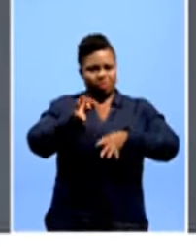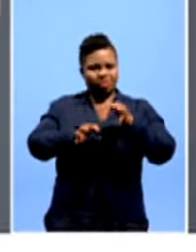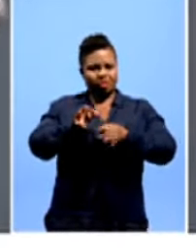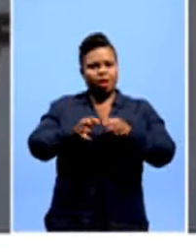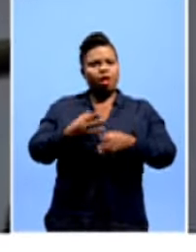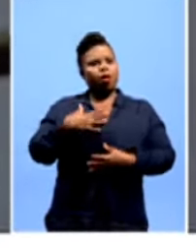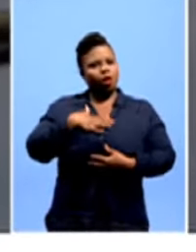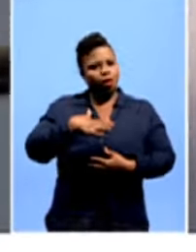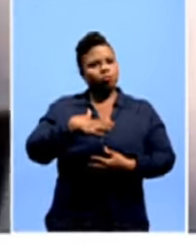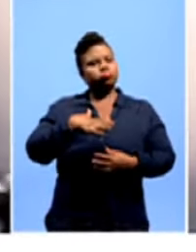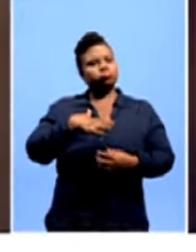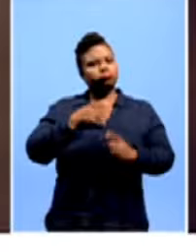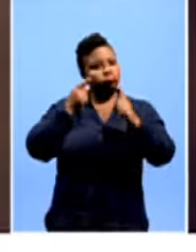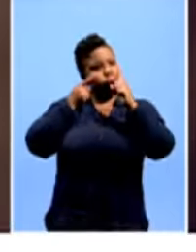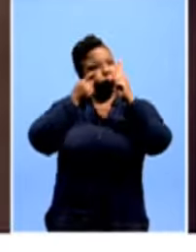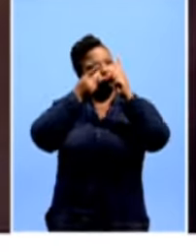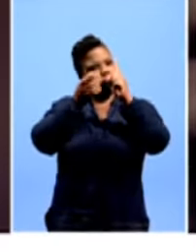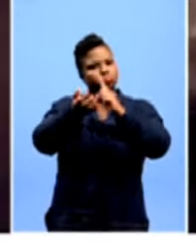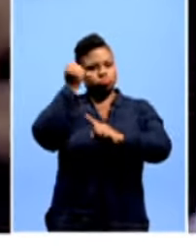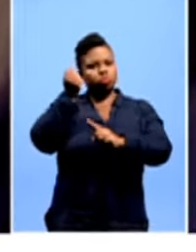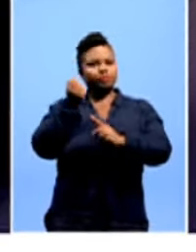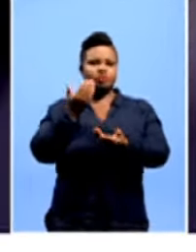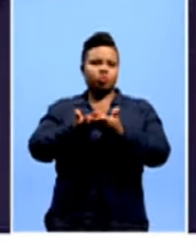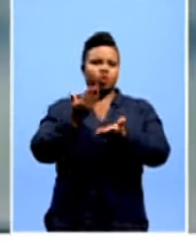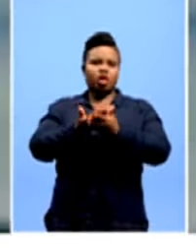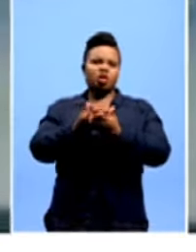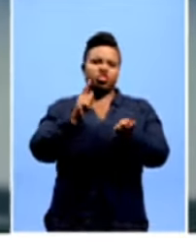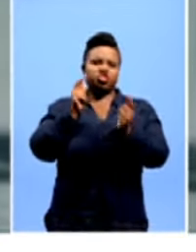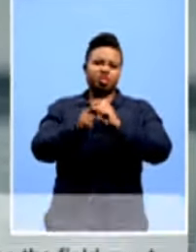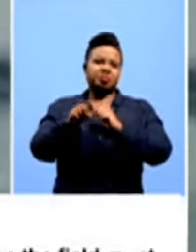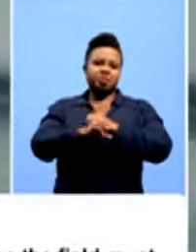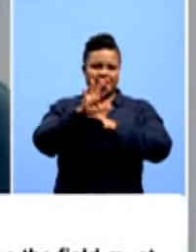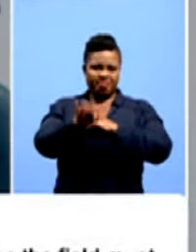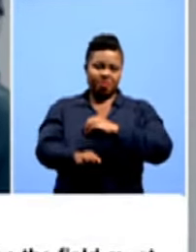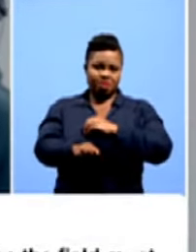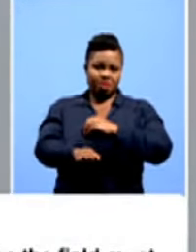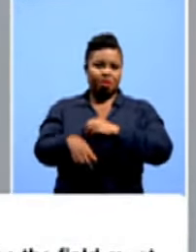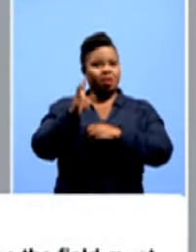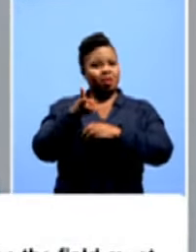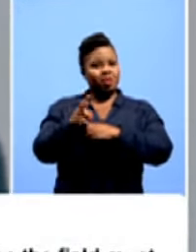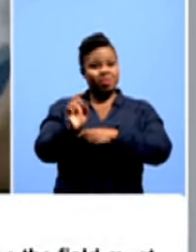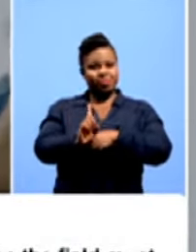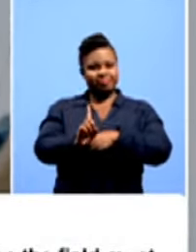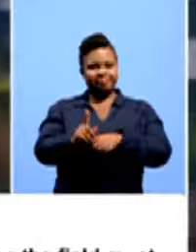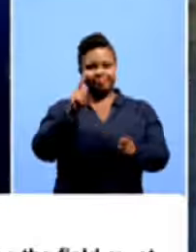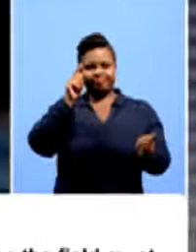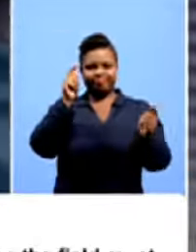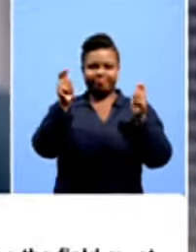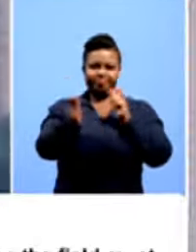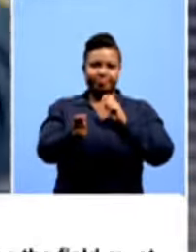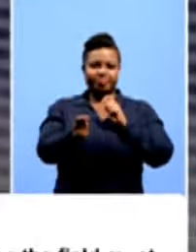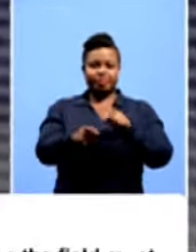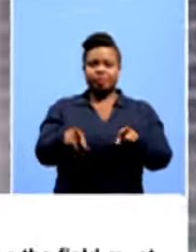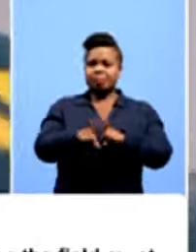that will embrace the changes that are happening in South Africa, especially transformation. And if you look at the sports